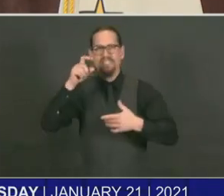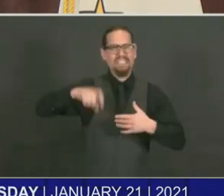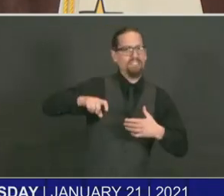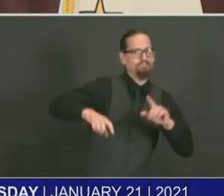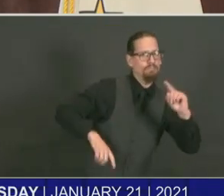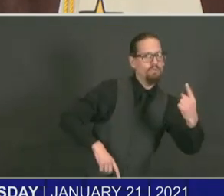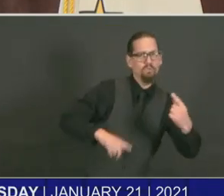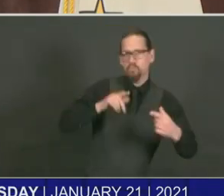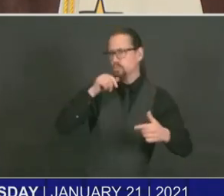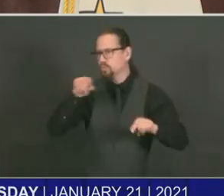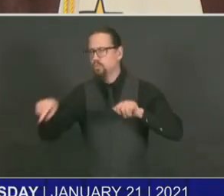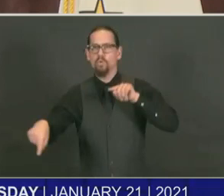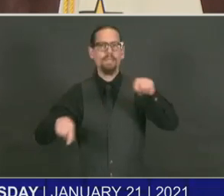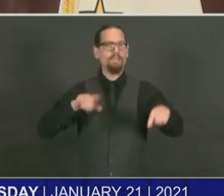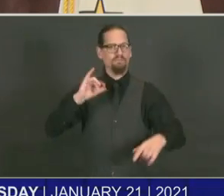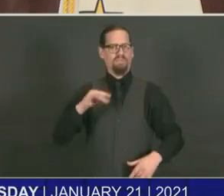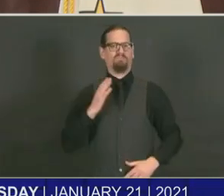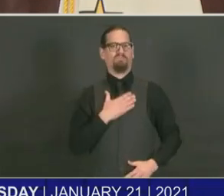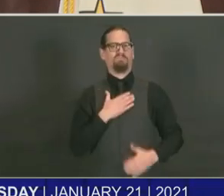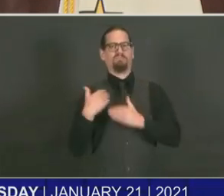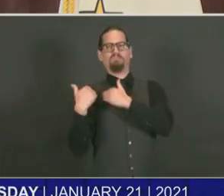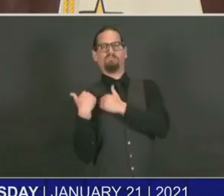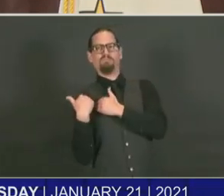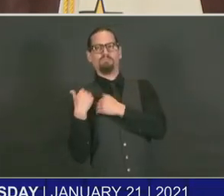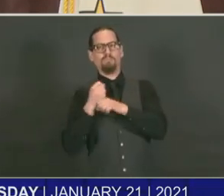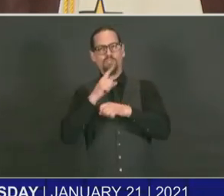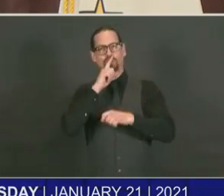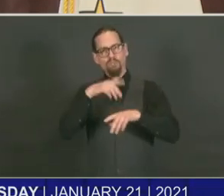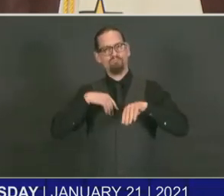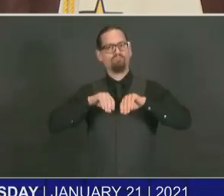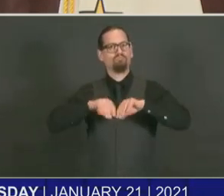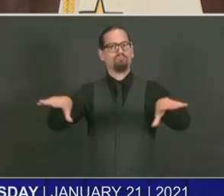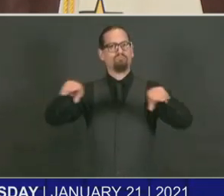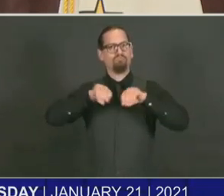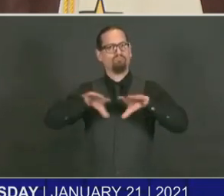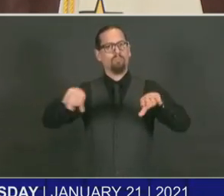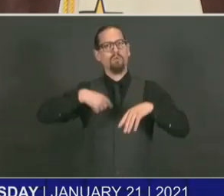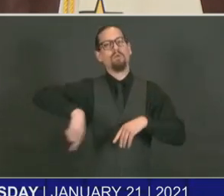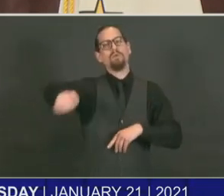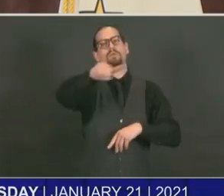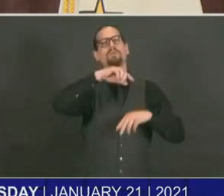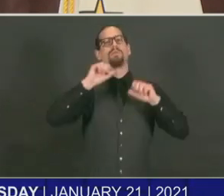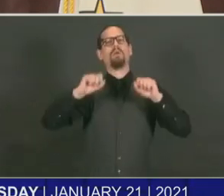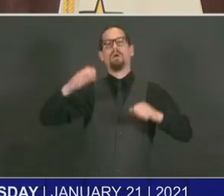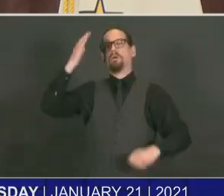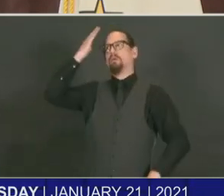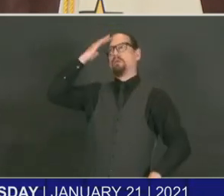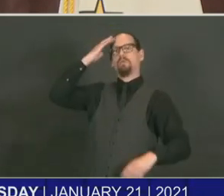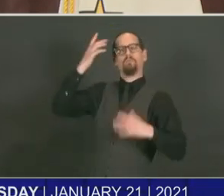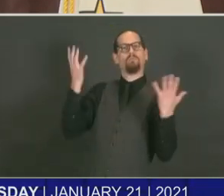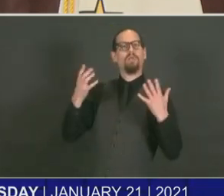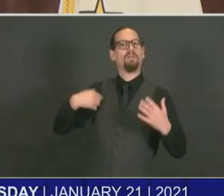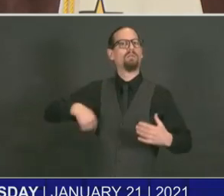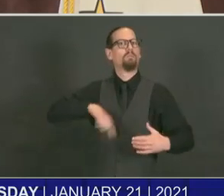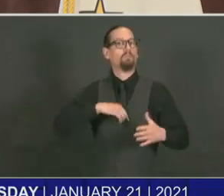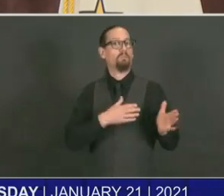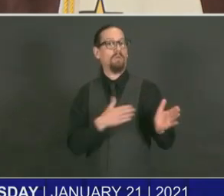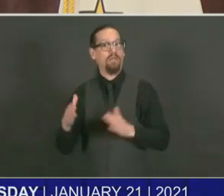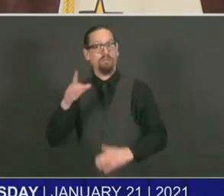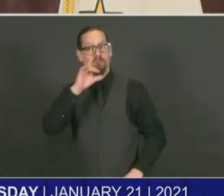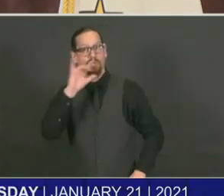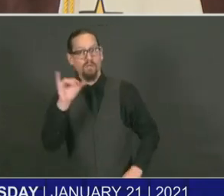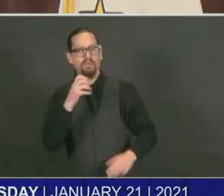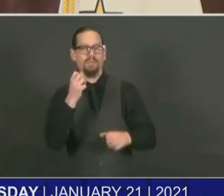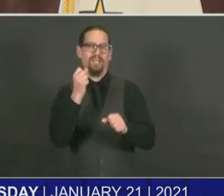share the basis for that, what we are thinking, and help you understand what's needed to keep everyone as safe as